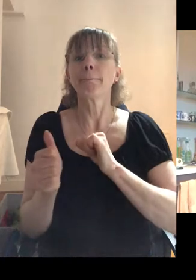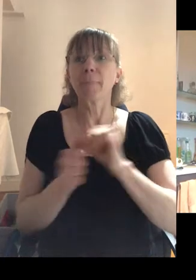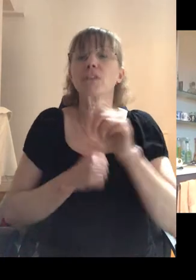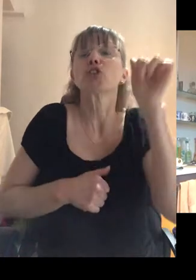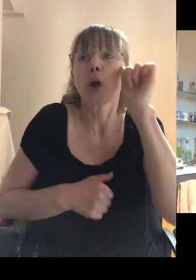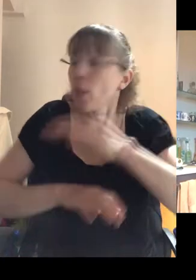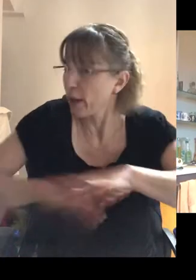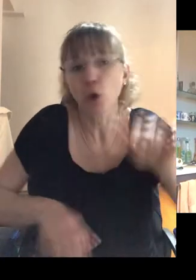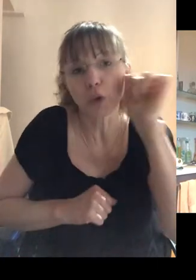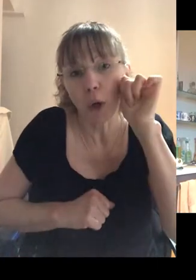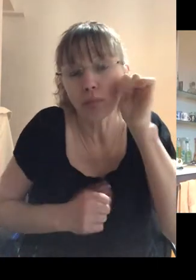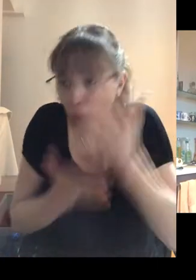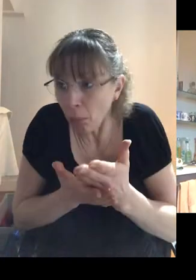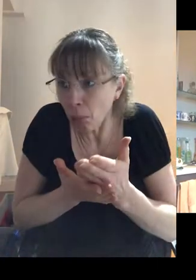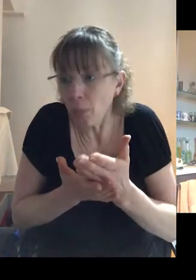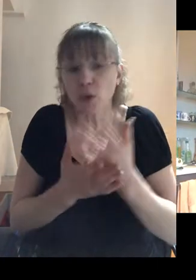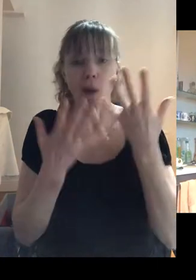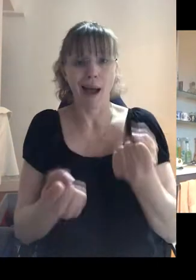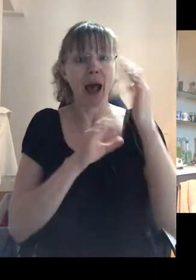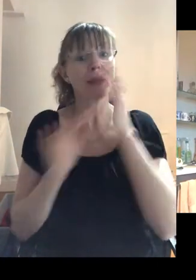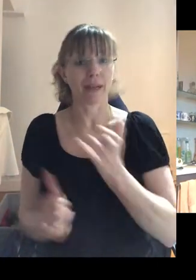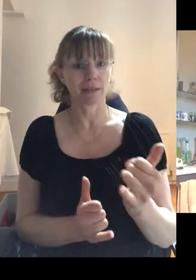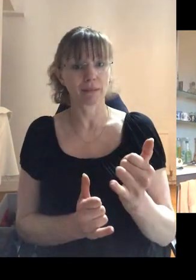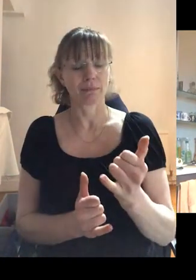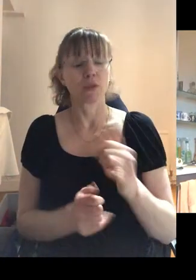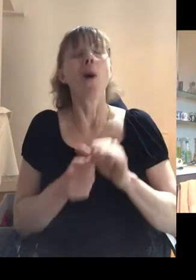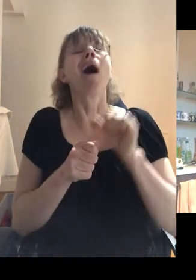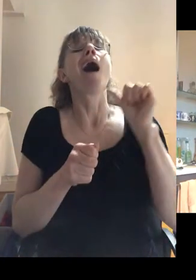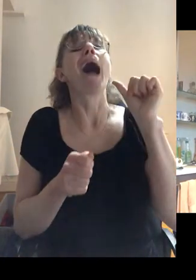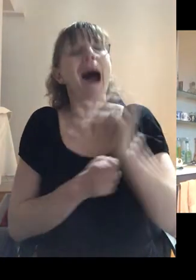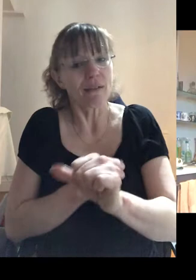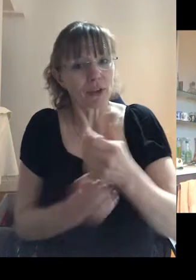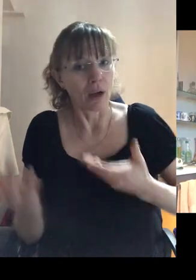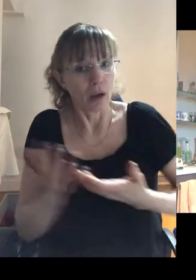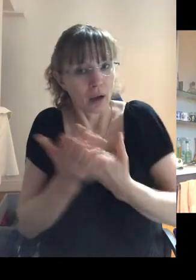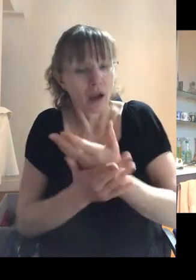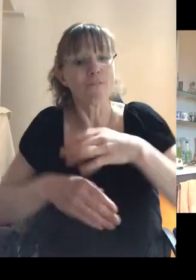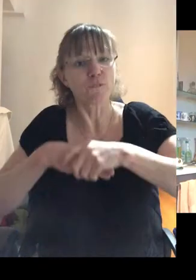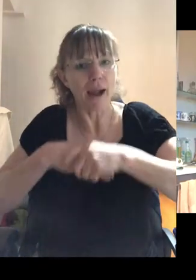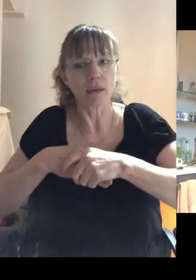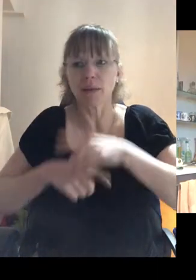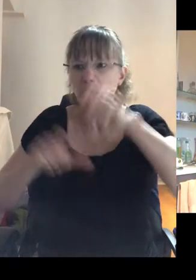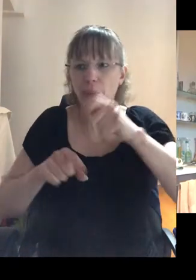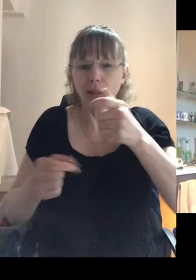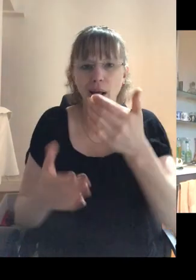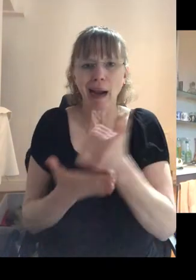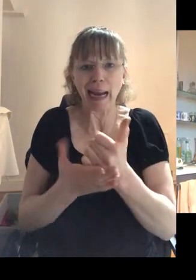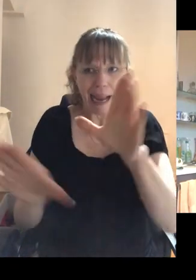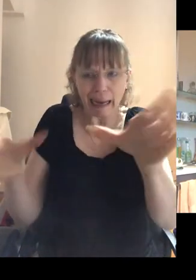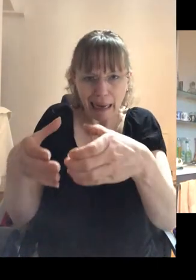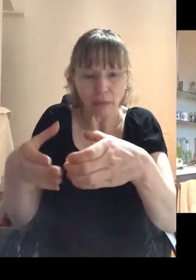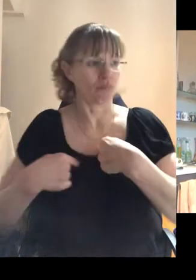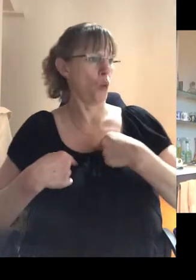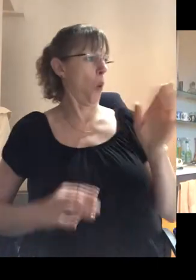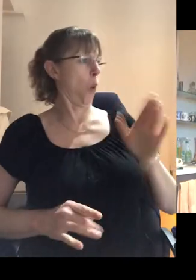than not to know, surely, isn't it? And, and took the test. It was only afterwards when I talked to various friends and people on the gay season, they said, oh my God, no,